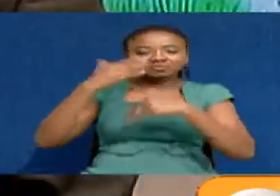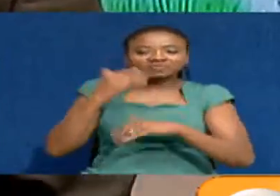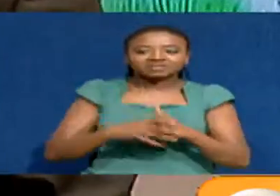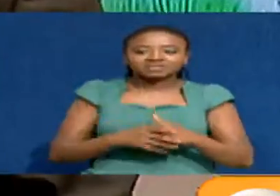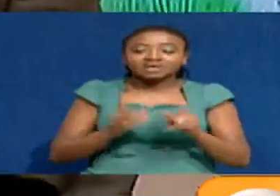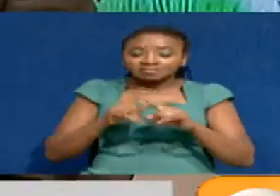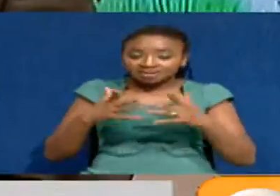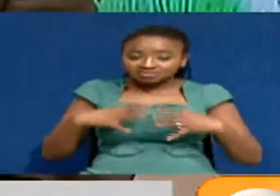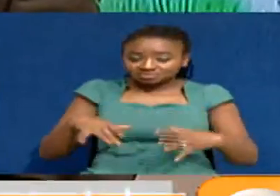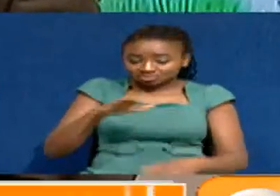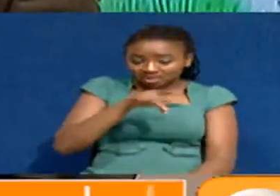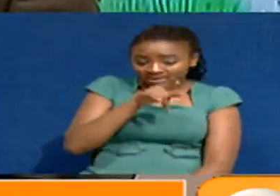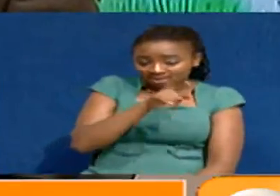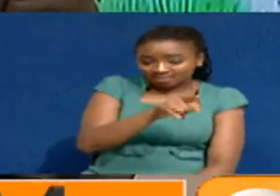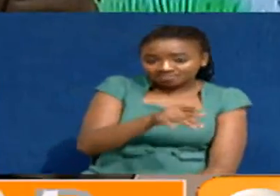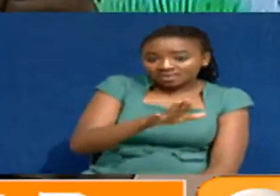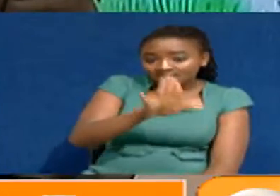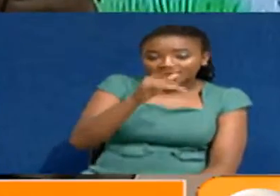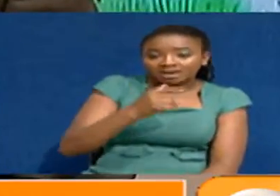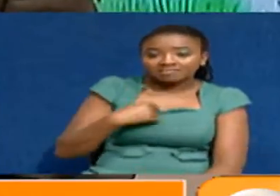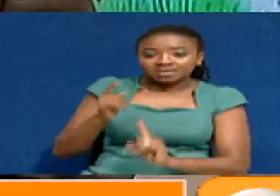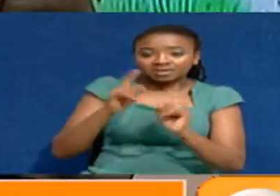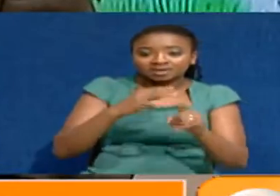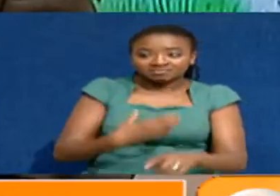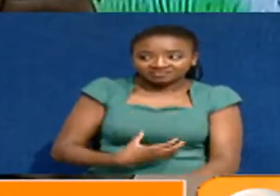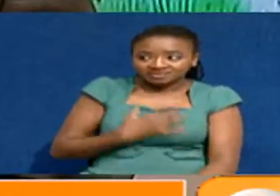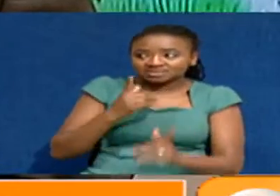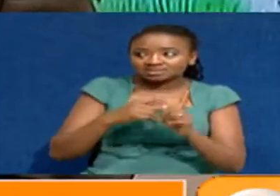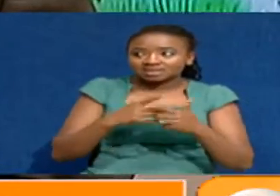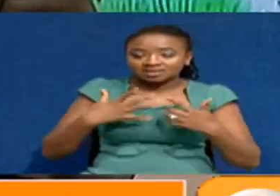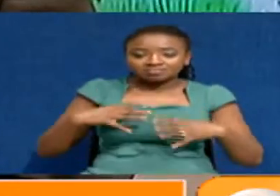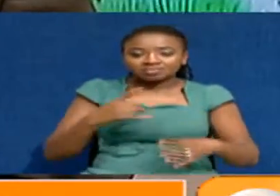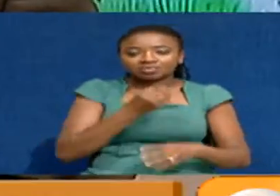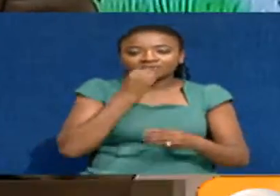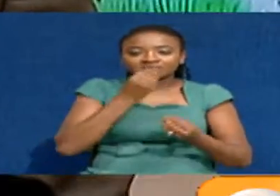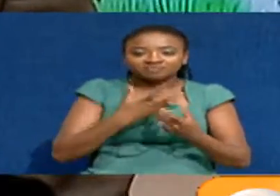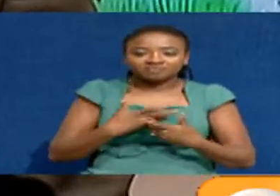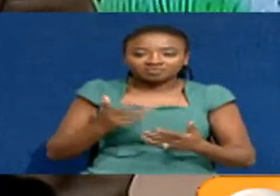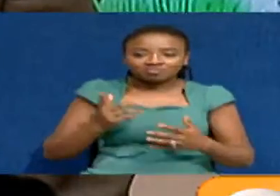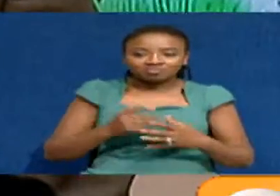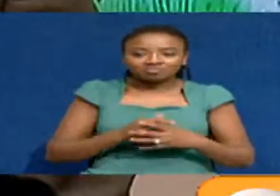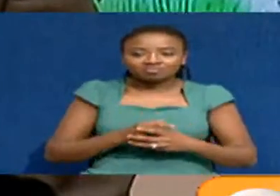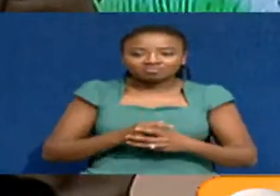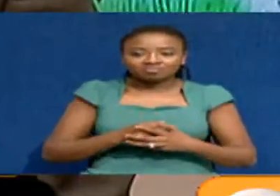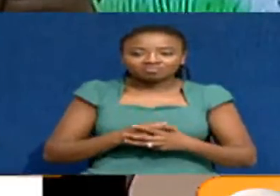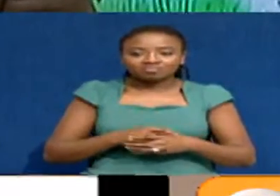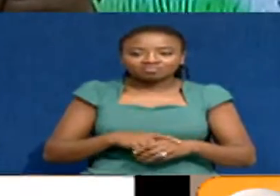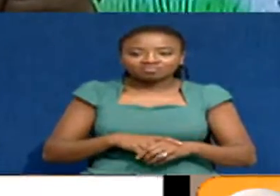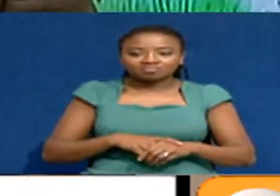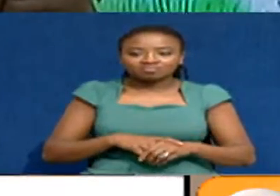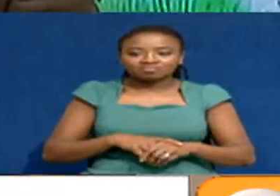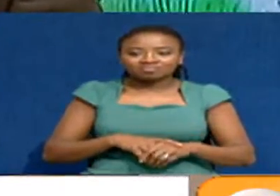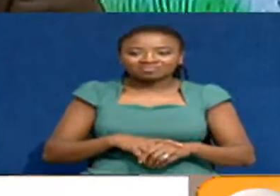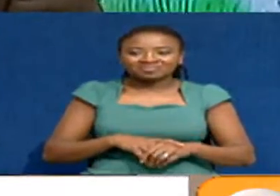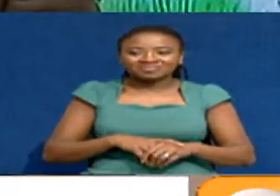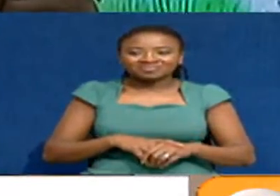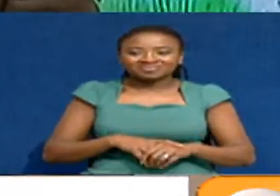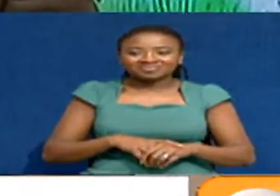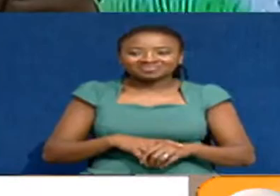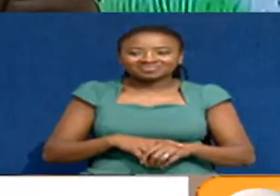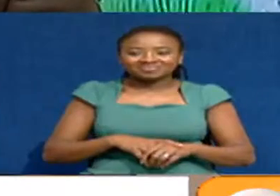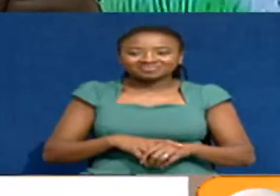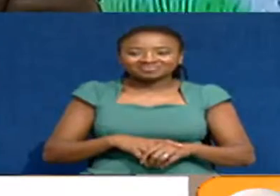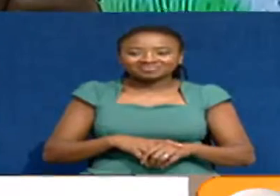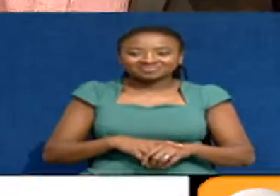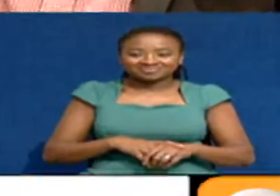to remind you. When last time I was there to bury my uncle, we carried his body with our shoulders because there are no roads. And they have